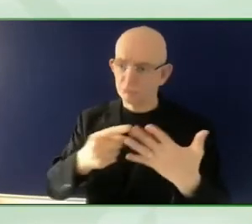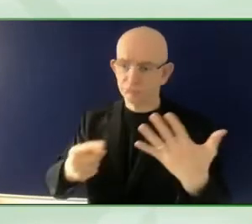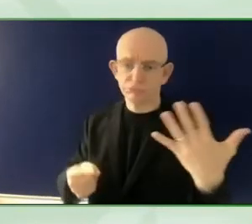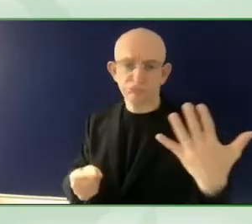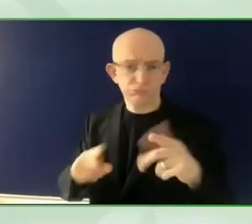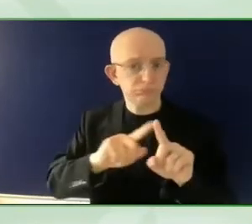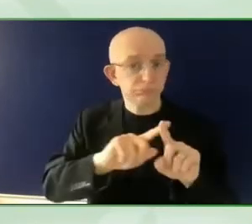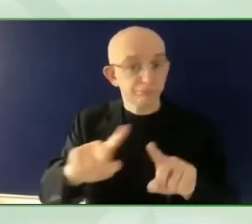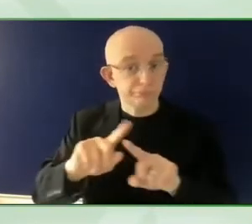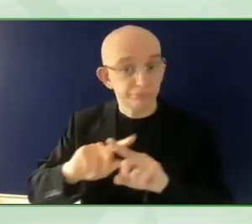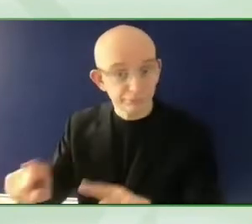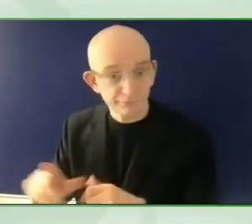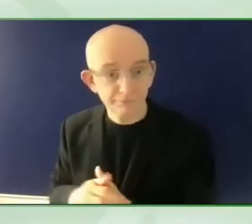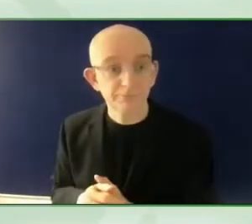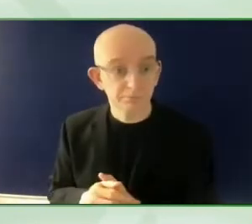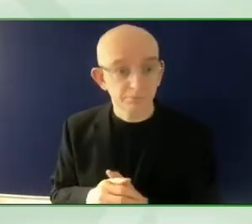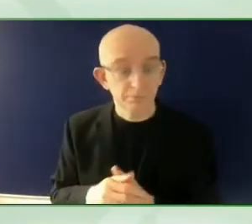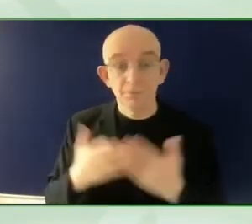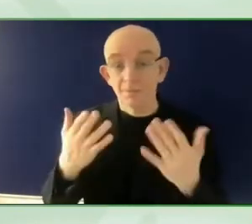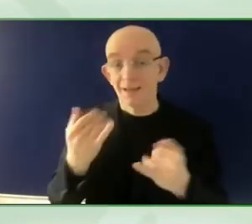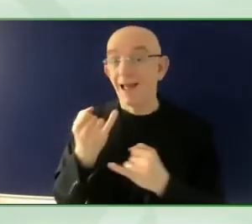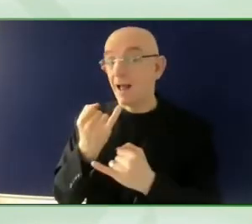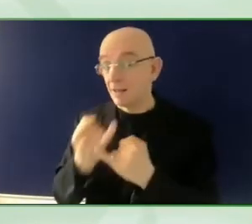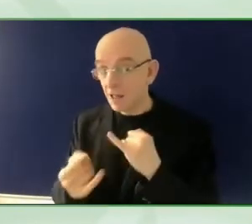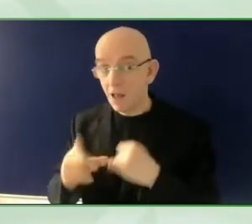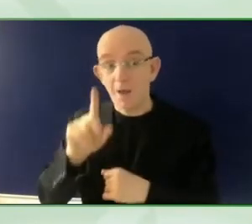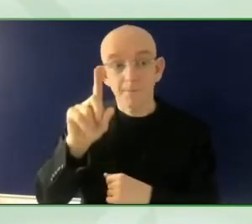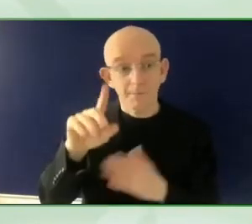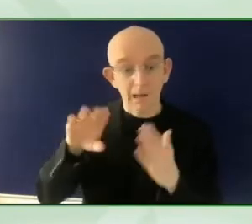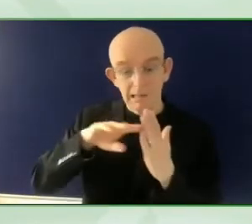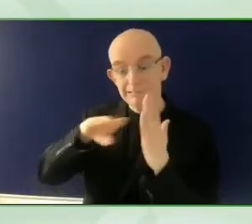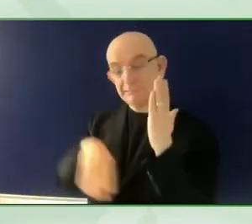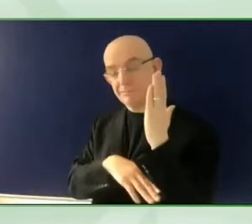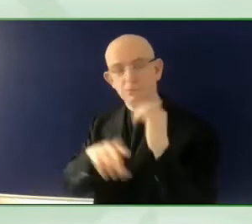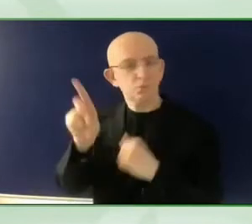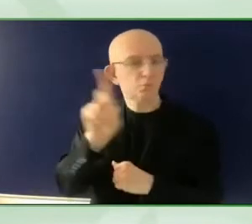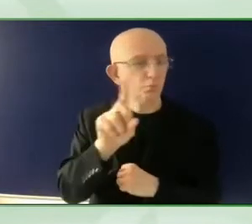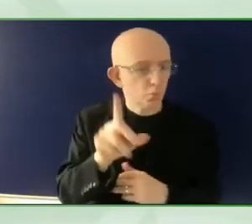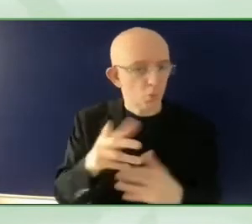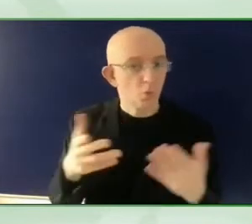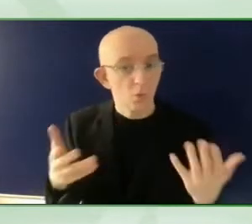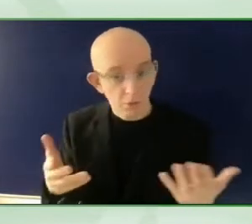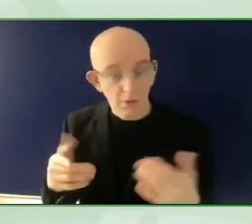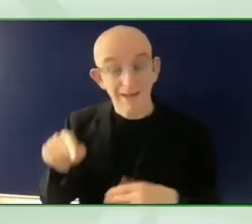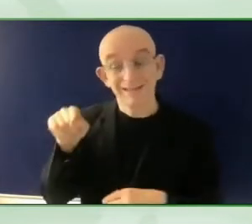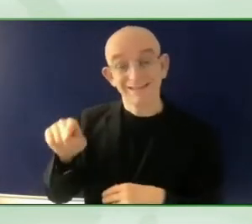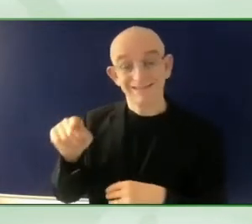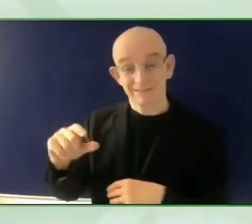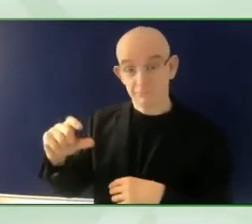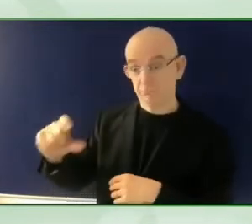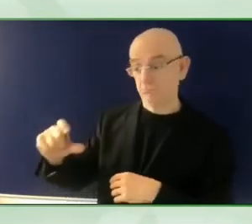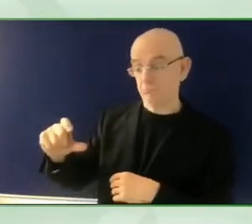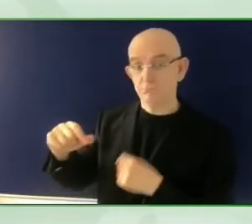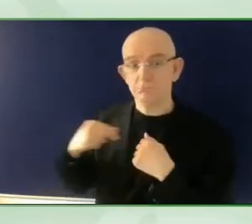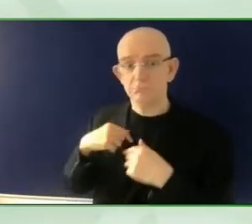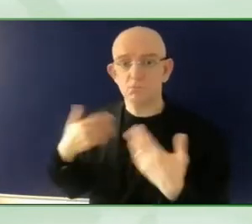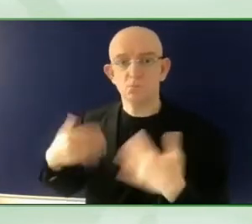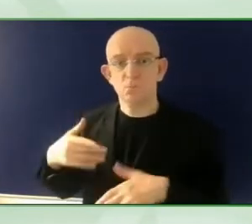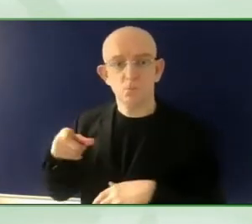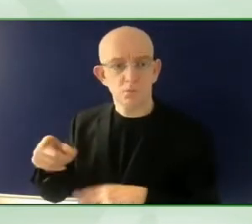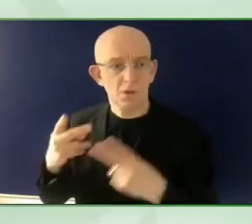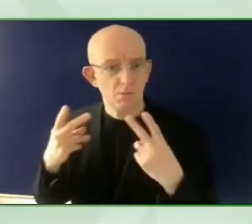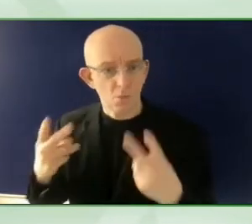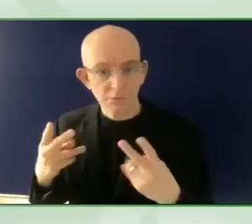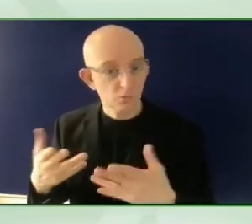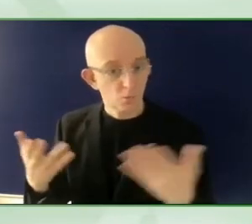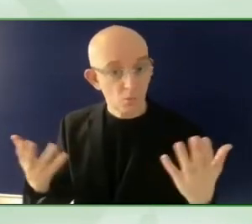taking place. So we had almost 100 side events. We have six regional satellite summits, sorry, five